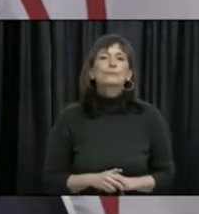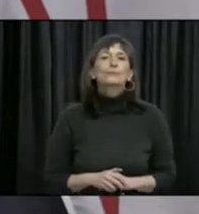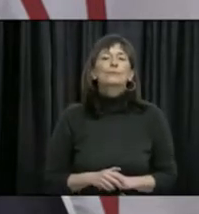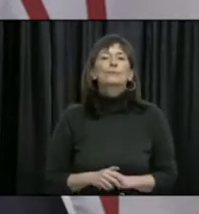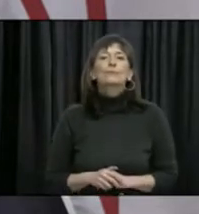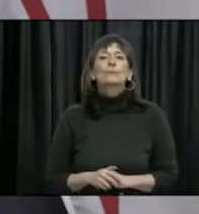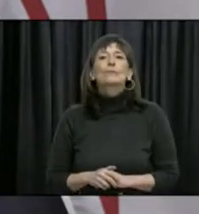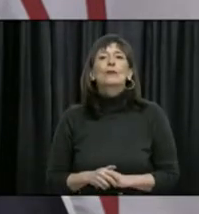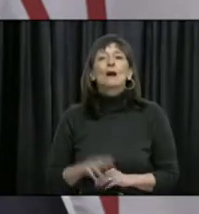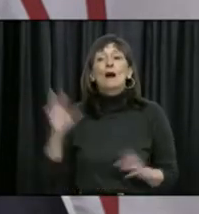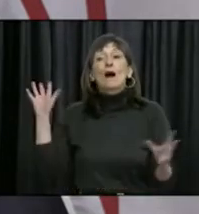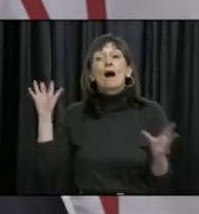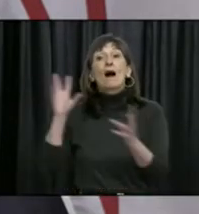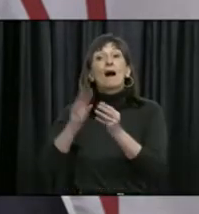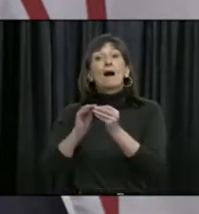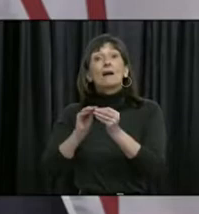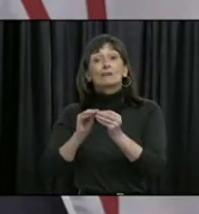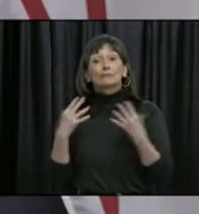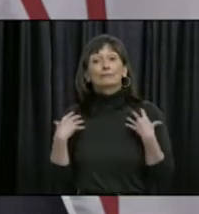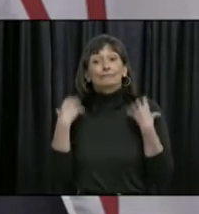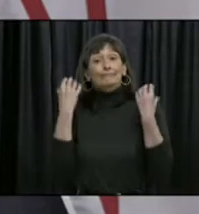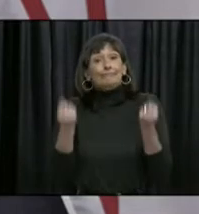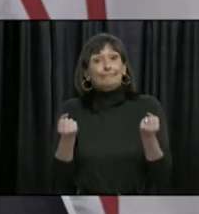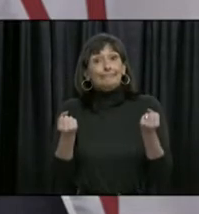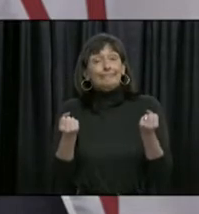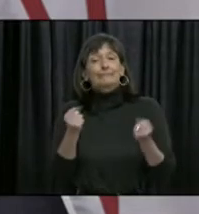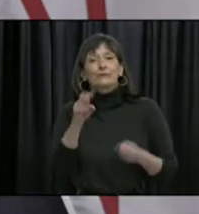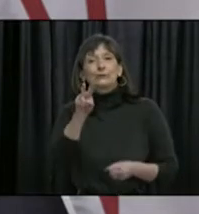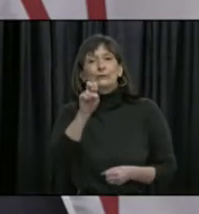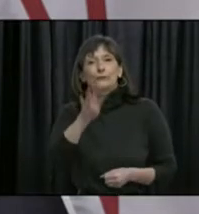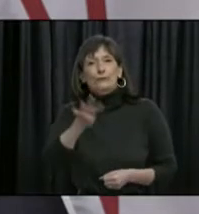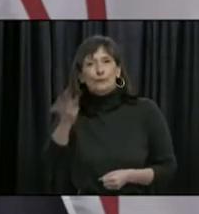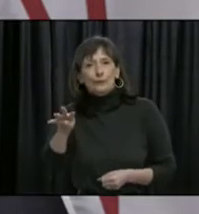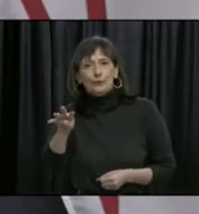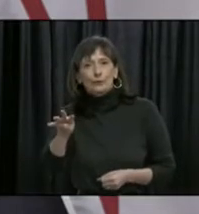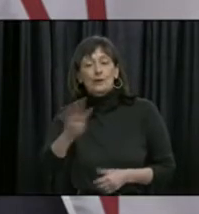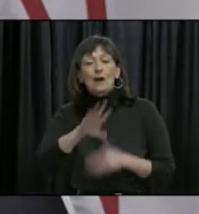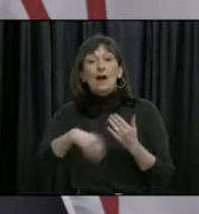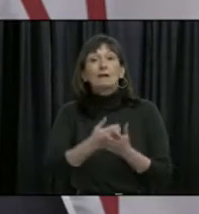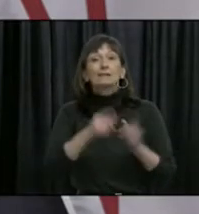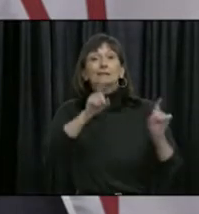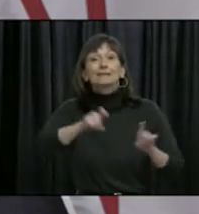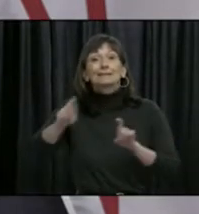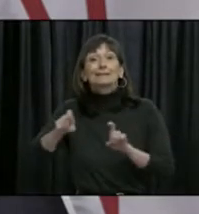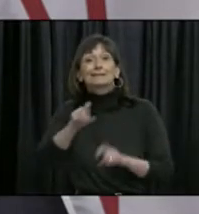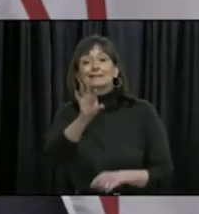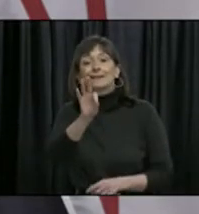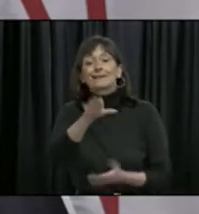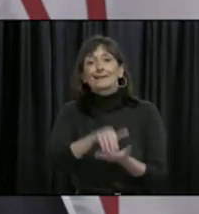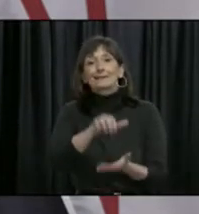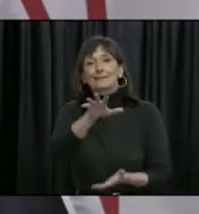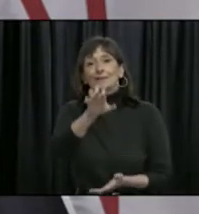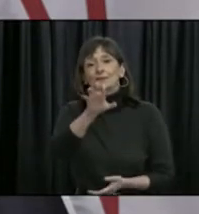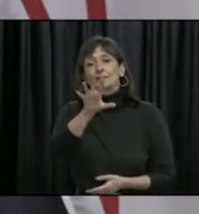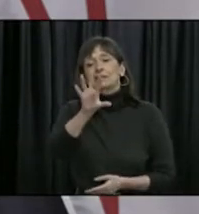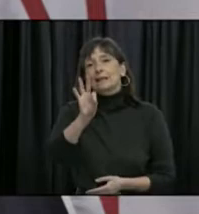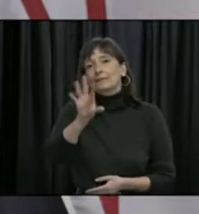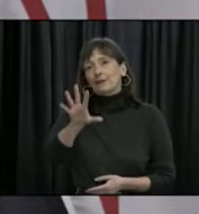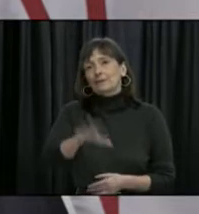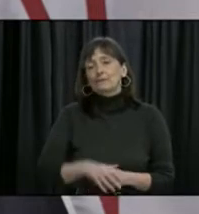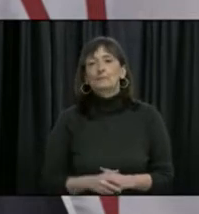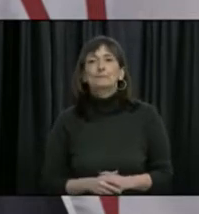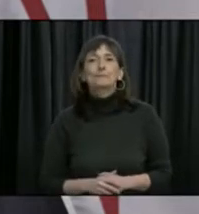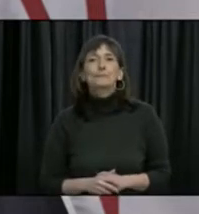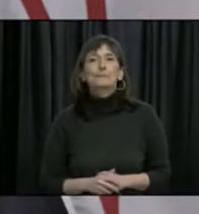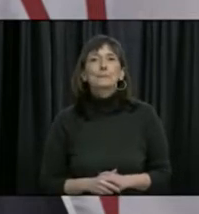244 people have now recovered, and in total, we have tested 9,592 people. Our combined